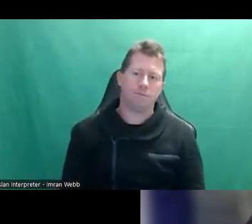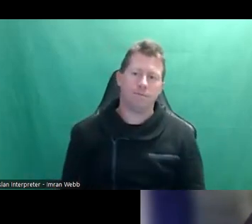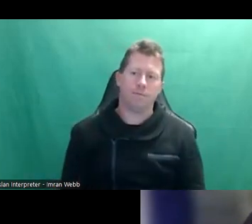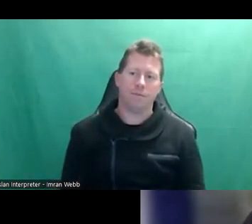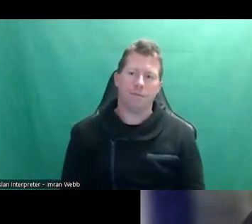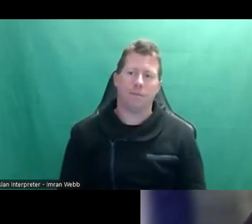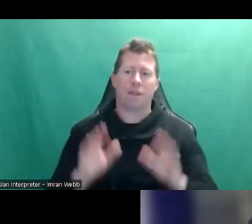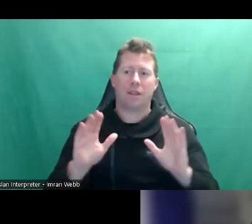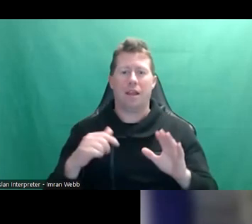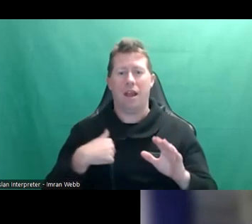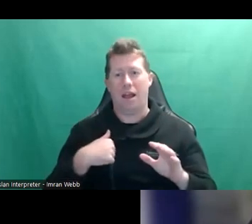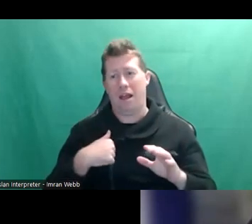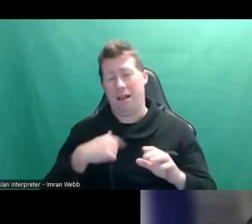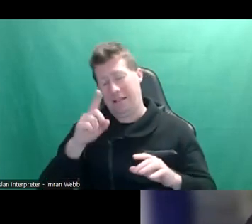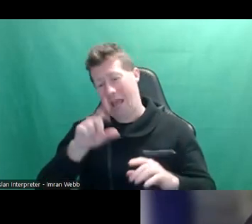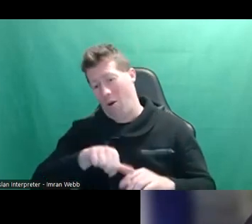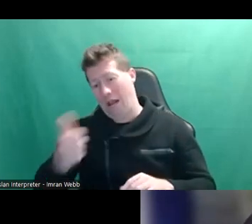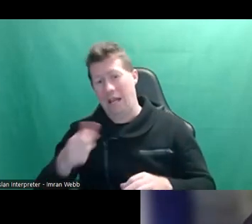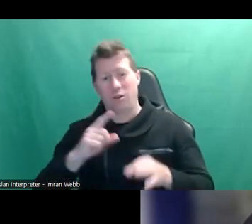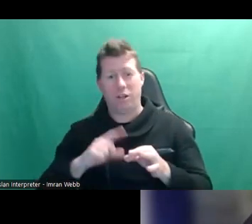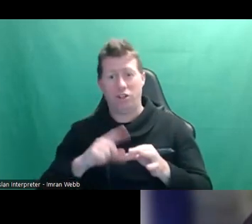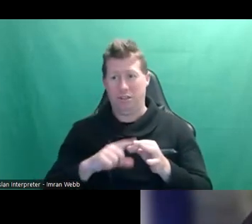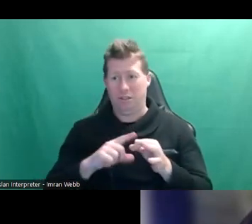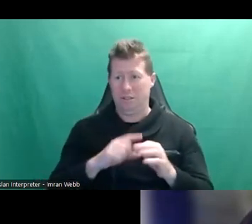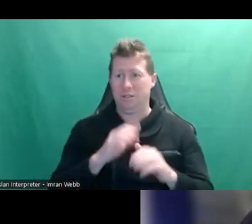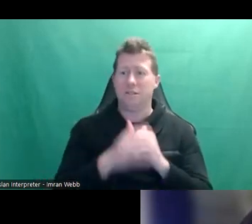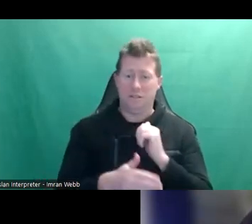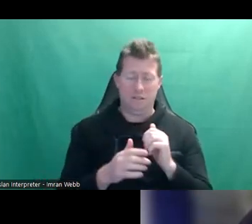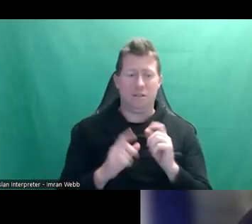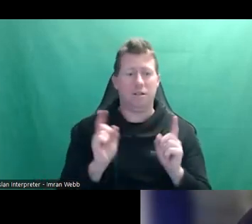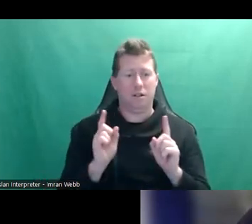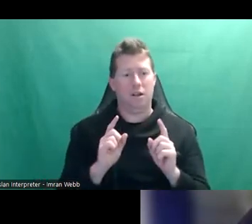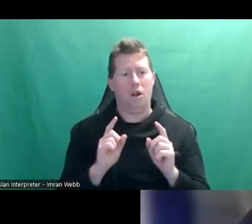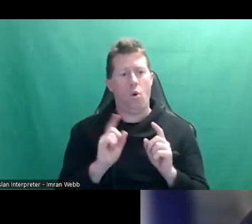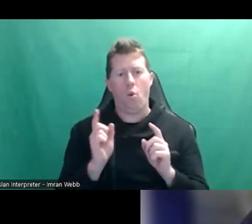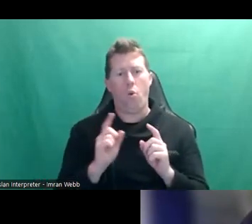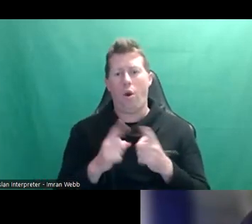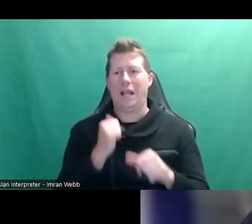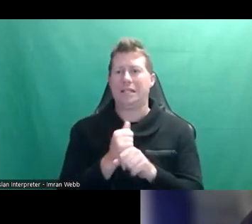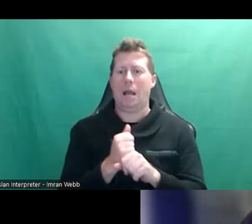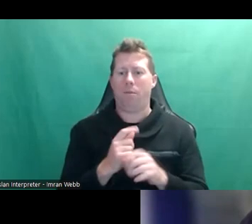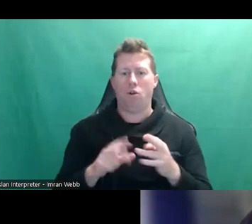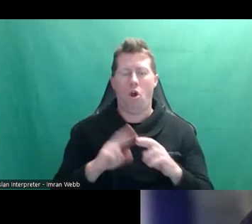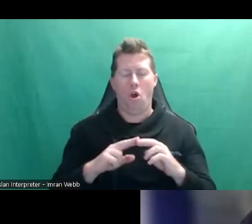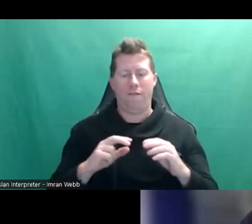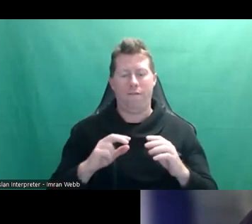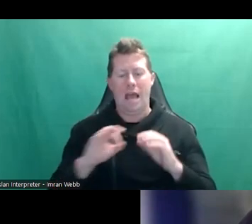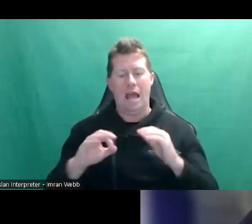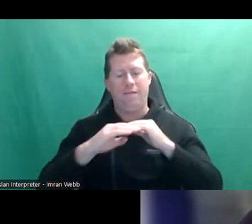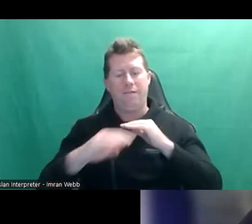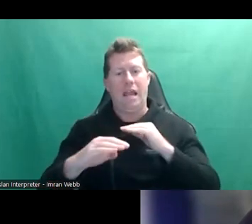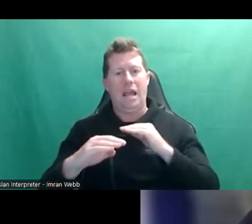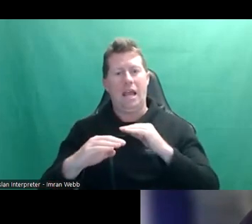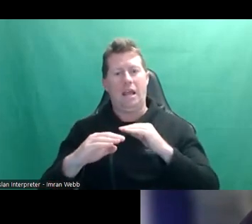So I'm going to go on to the next question now. So the next question is, what examples of unfair advantage others have